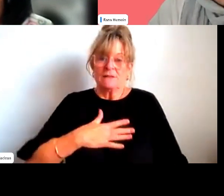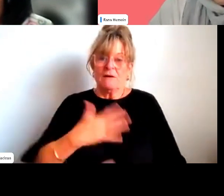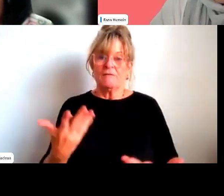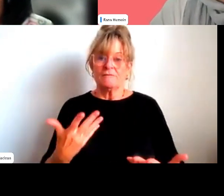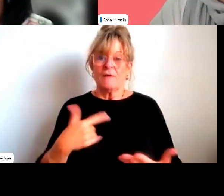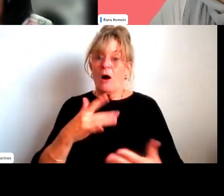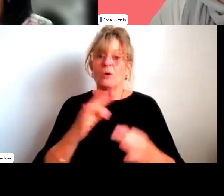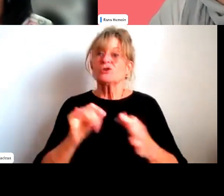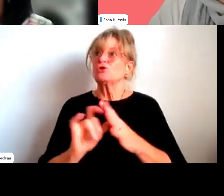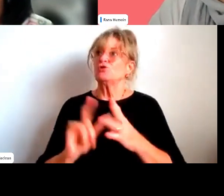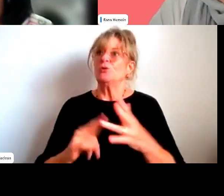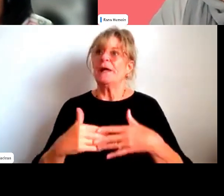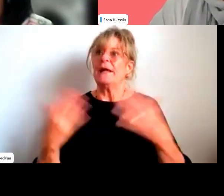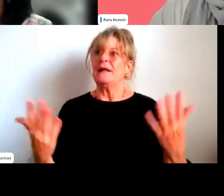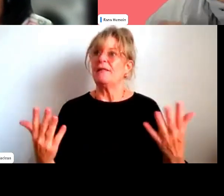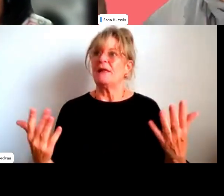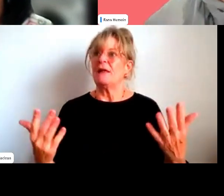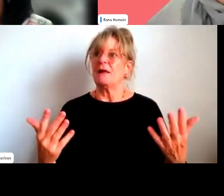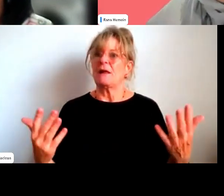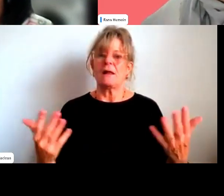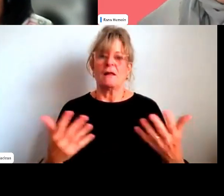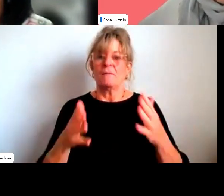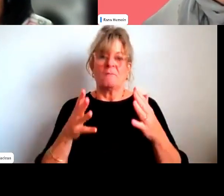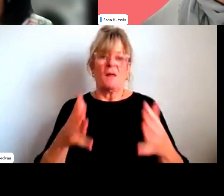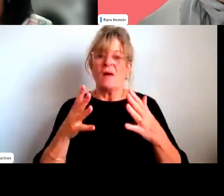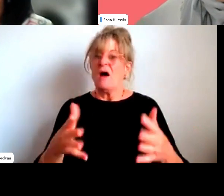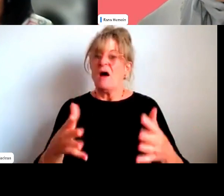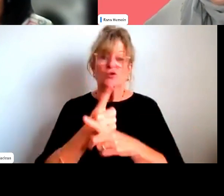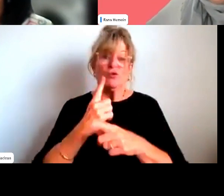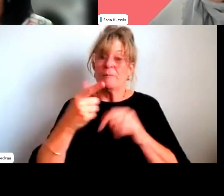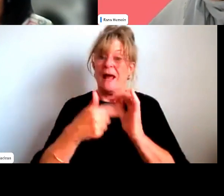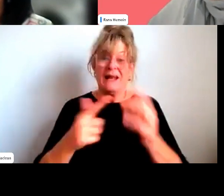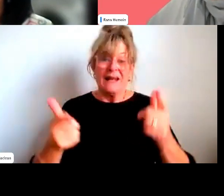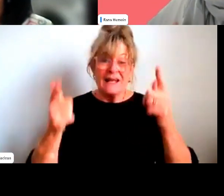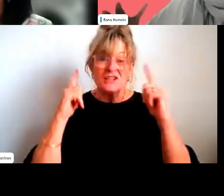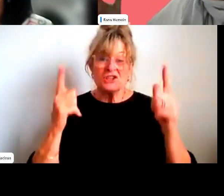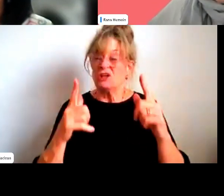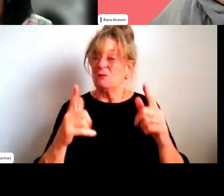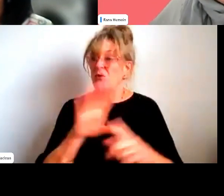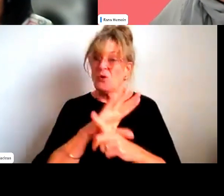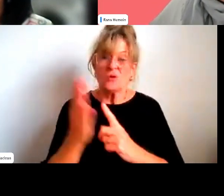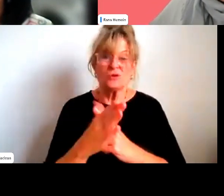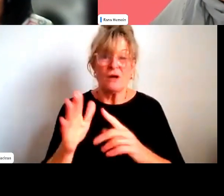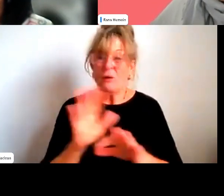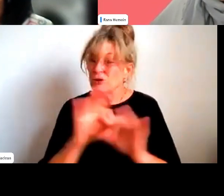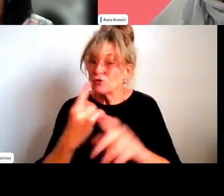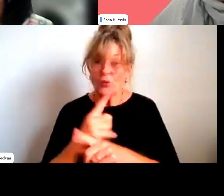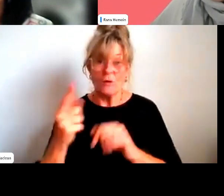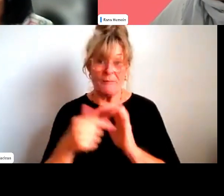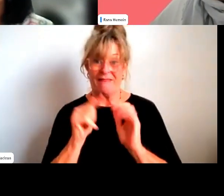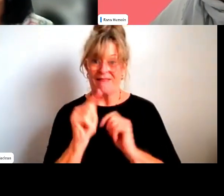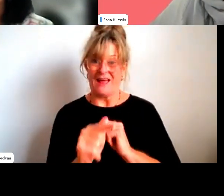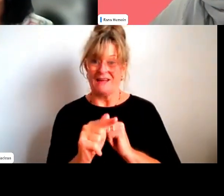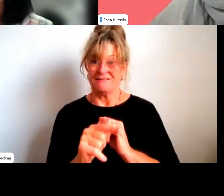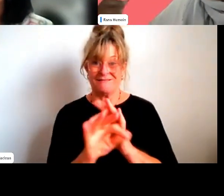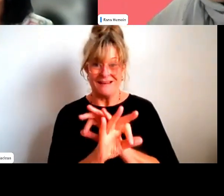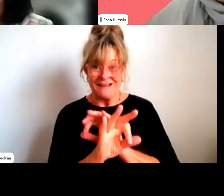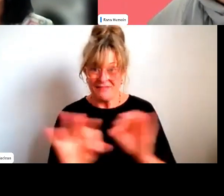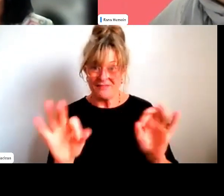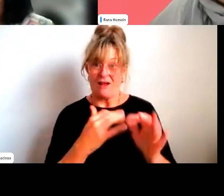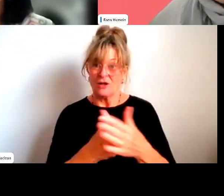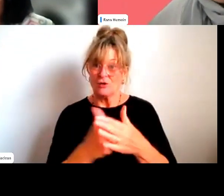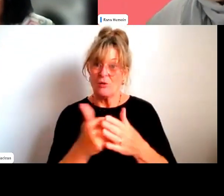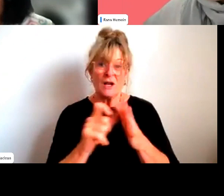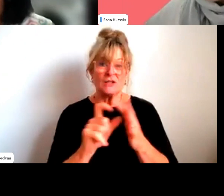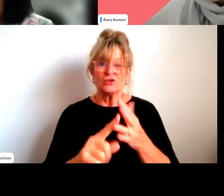anything. I wasn't, you know, talking about leadership or gender equality or race, nothing that I know, none of the stuff that I normally do. wasn't